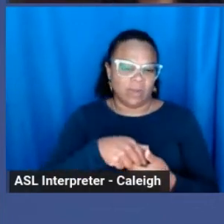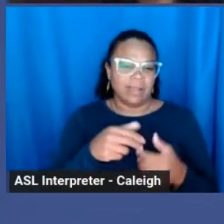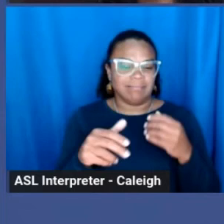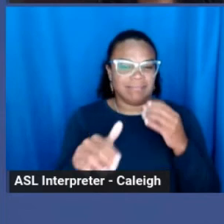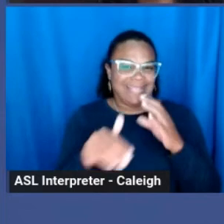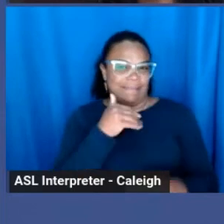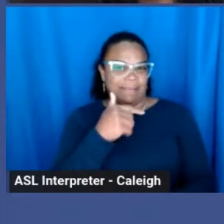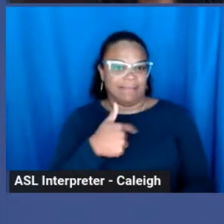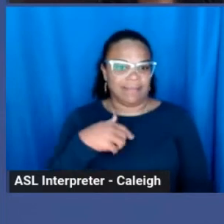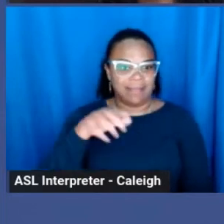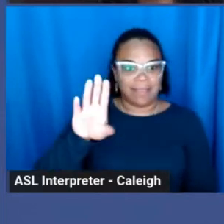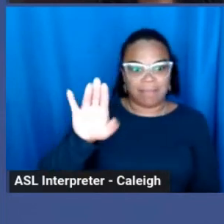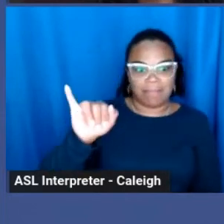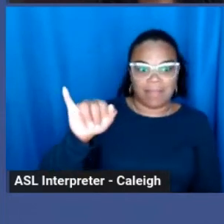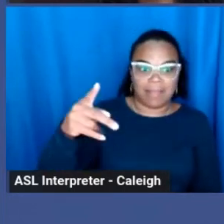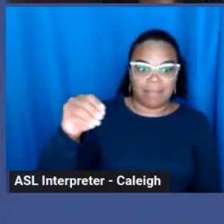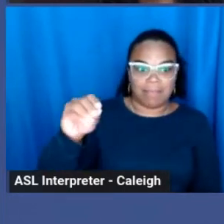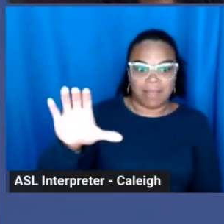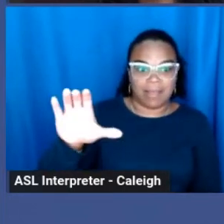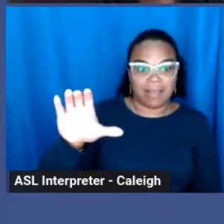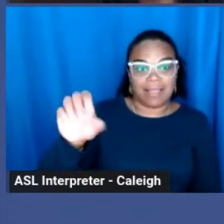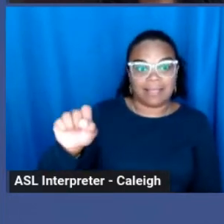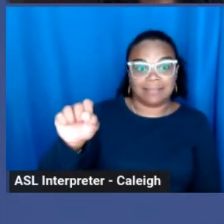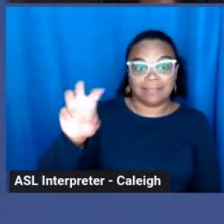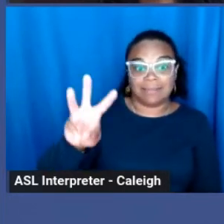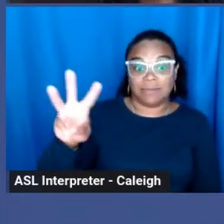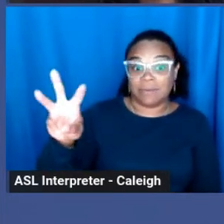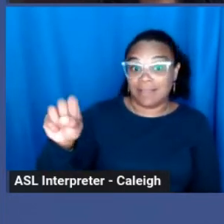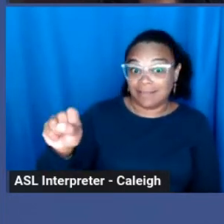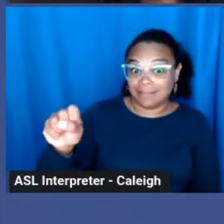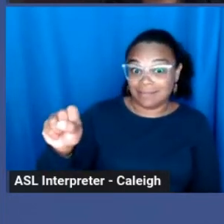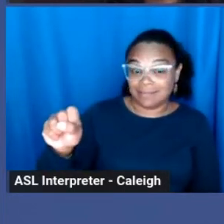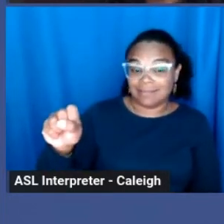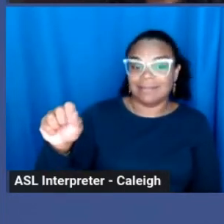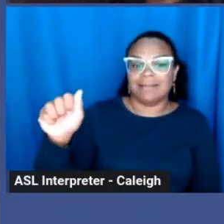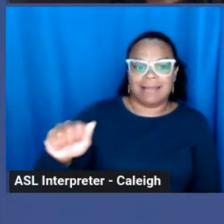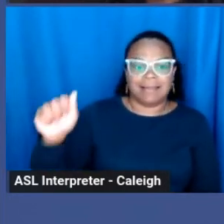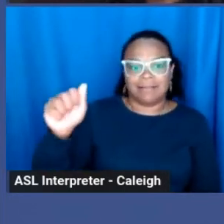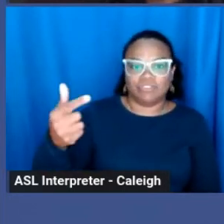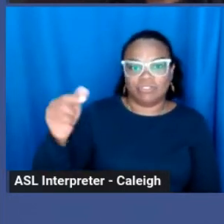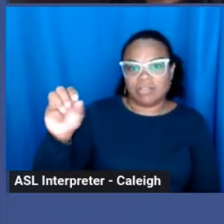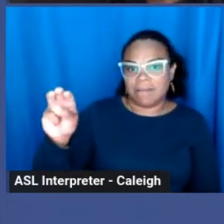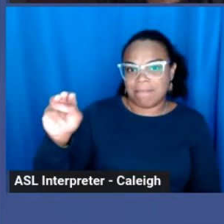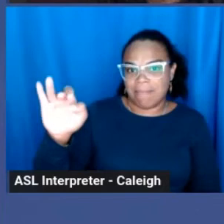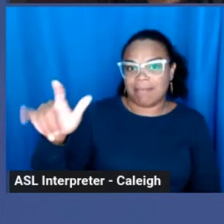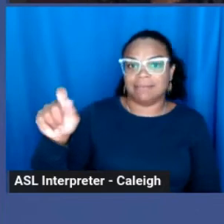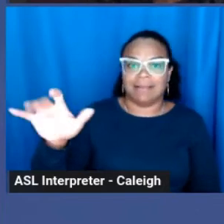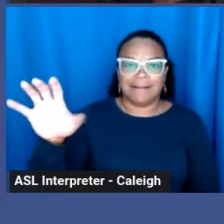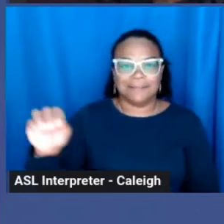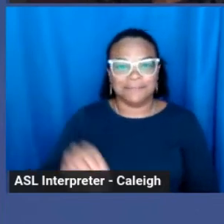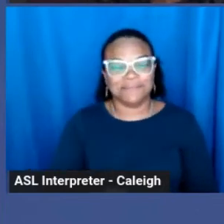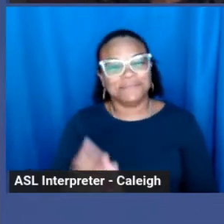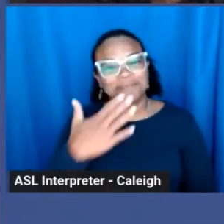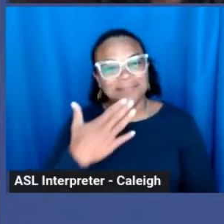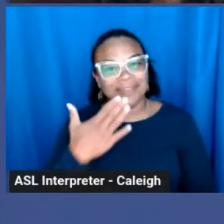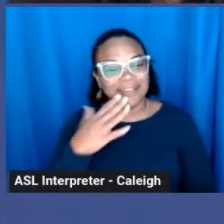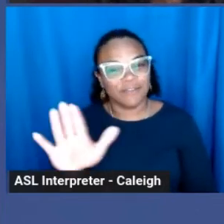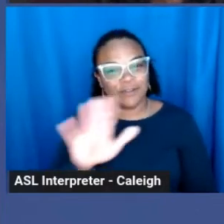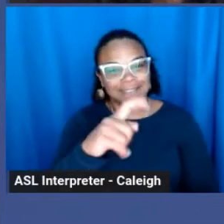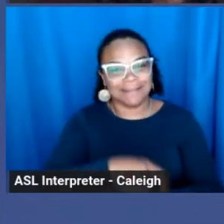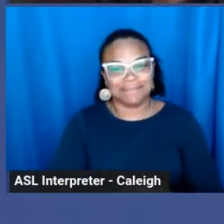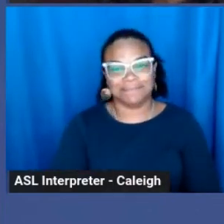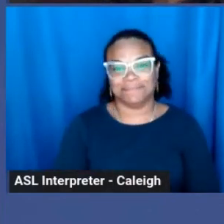BIPOCSWS at gmail.com. Thank you for your time.